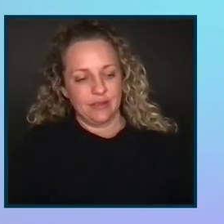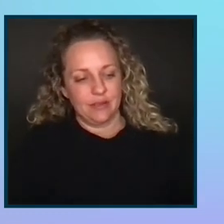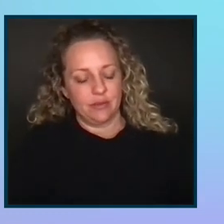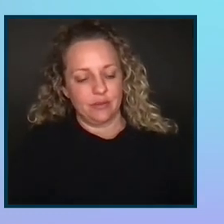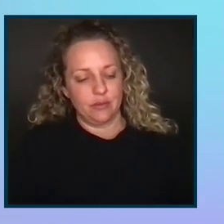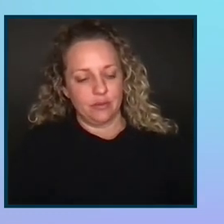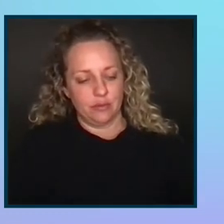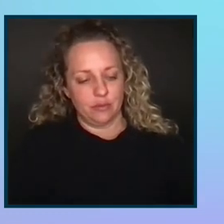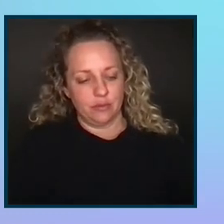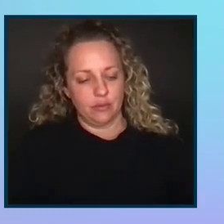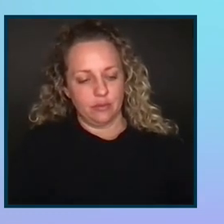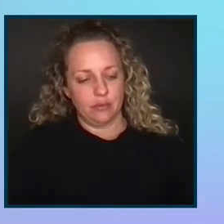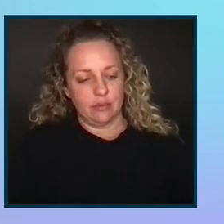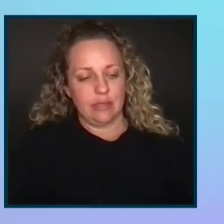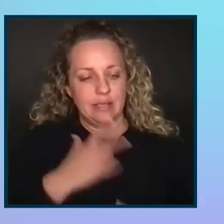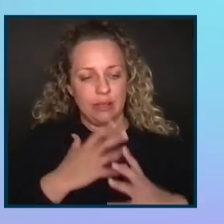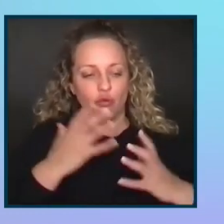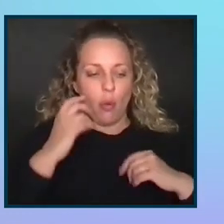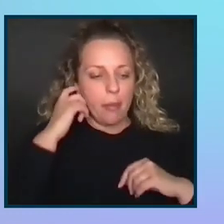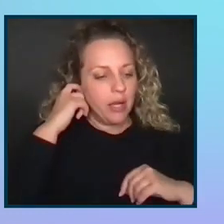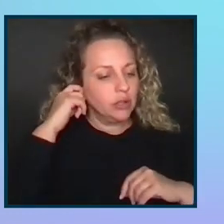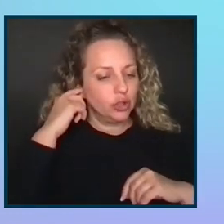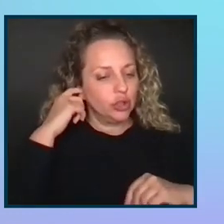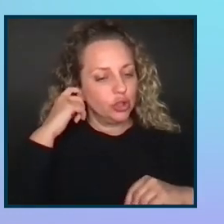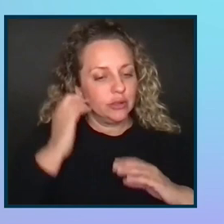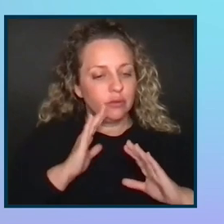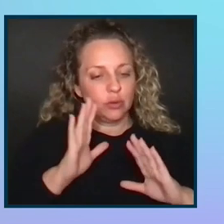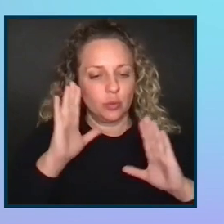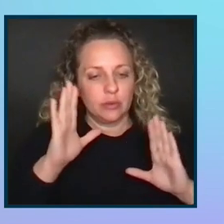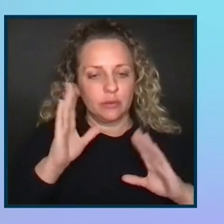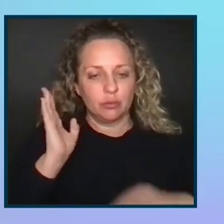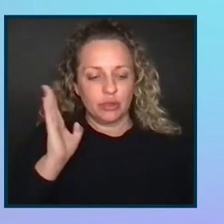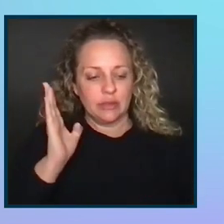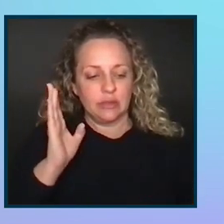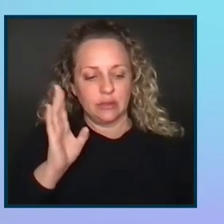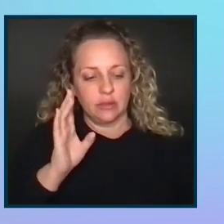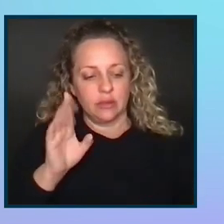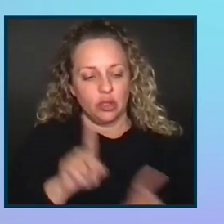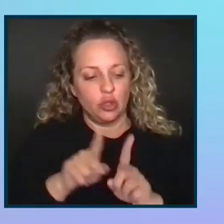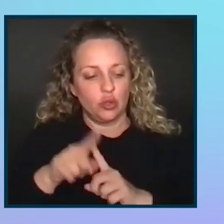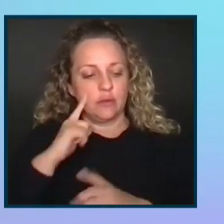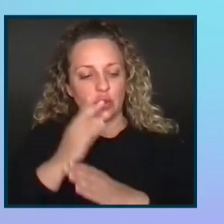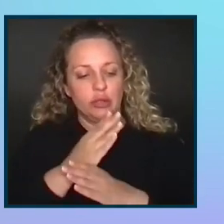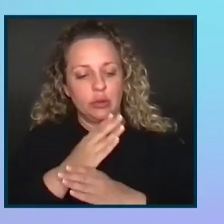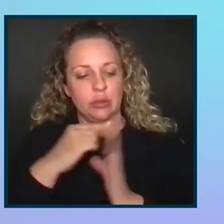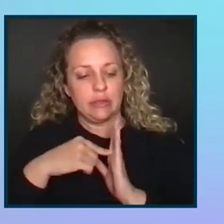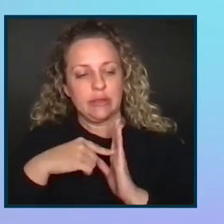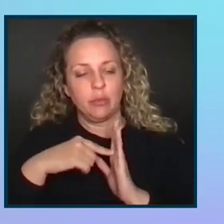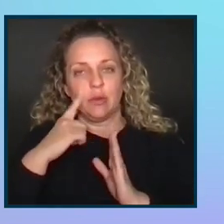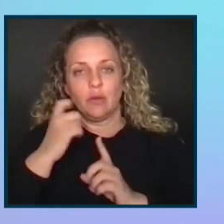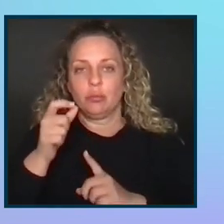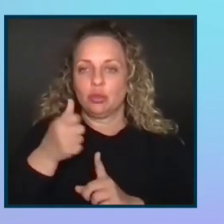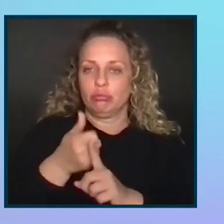Awesome. Thank you so much, Rebecca, for a great presentation. And thank you also for sharing examples from your own